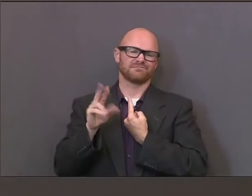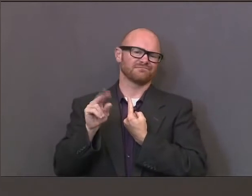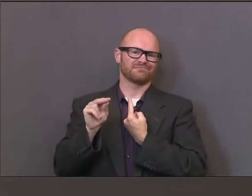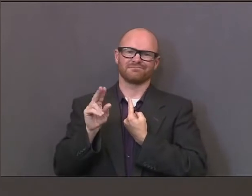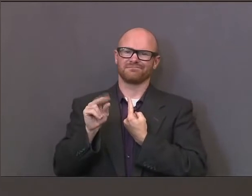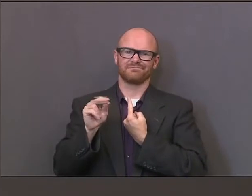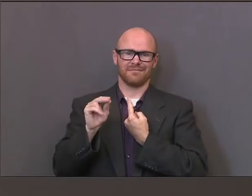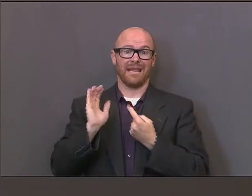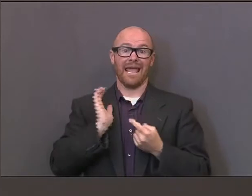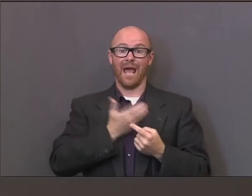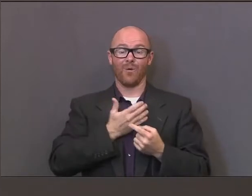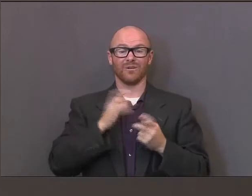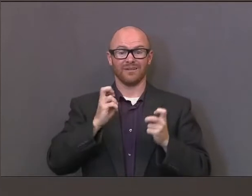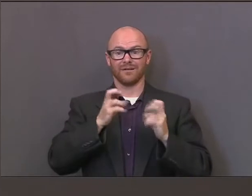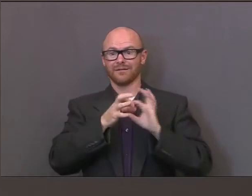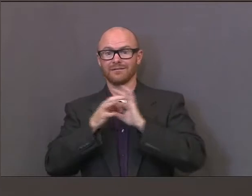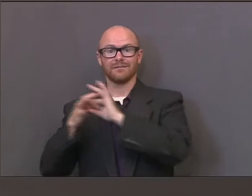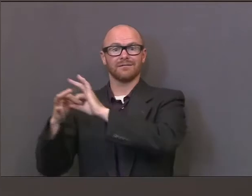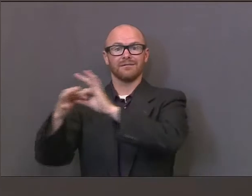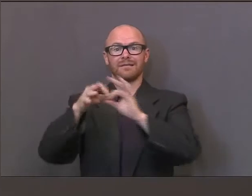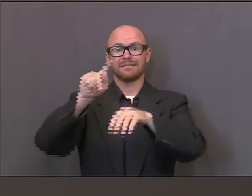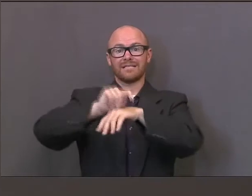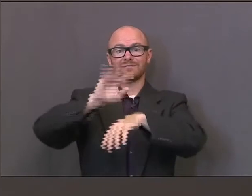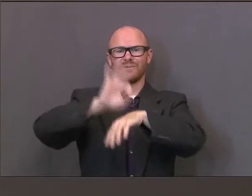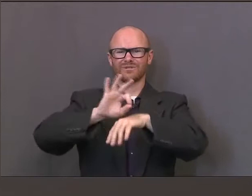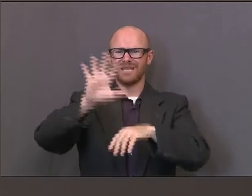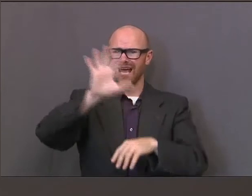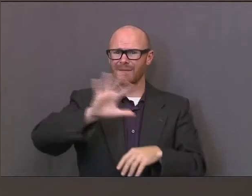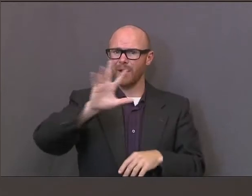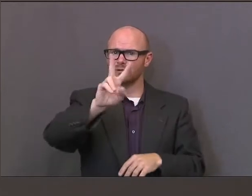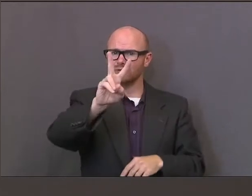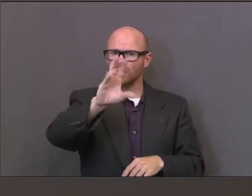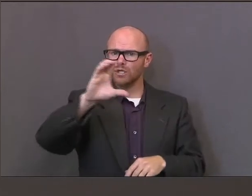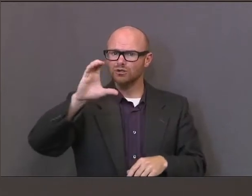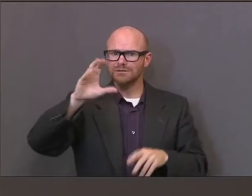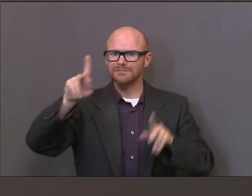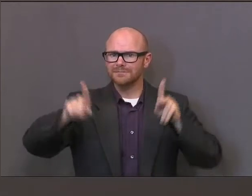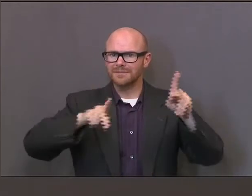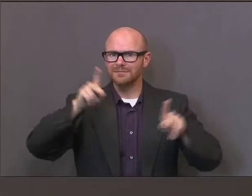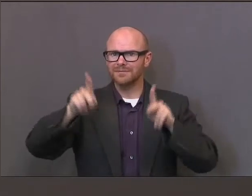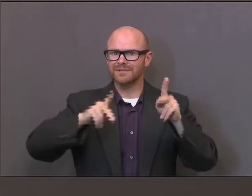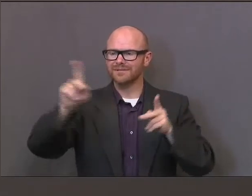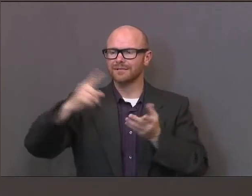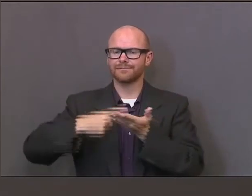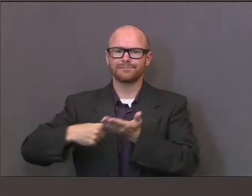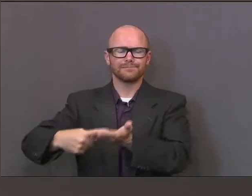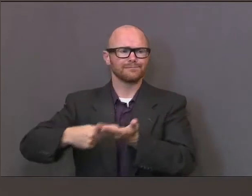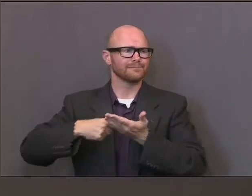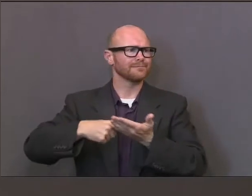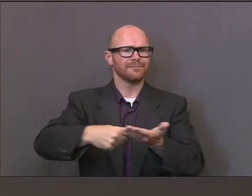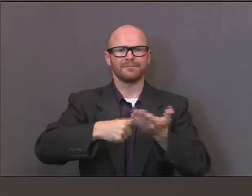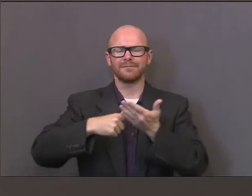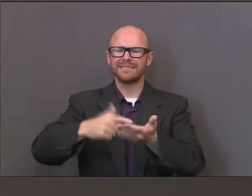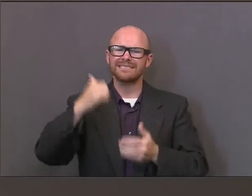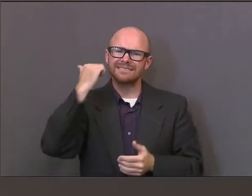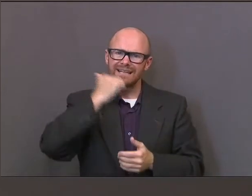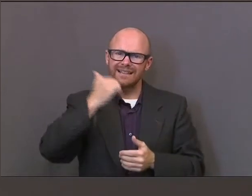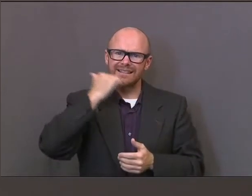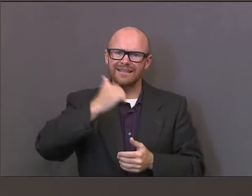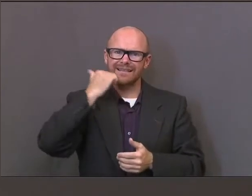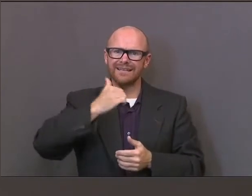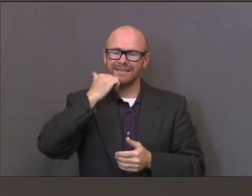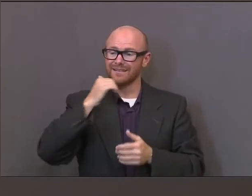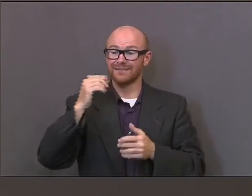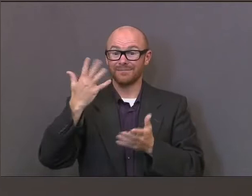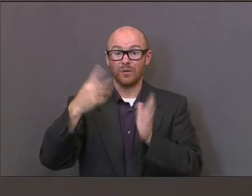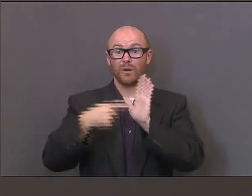involved in that, from the private sector, from health care, from scientists, data collection, the business